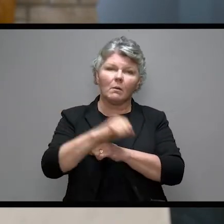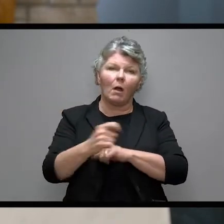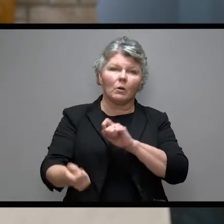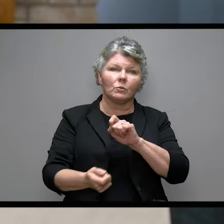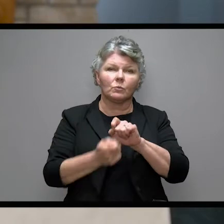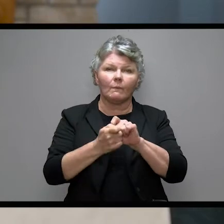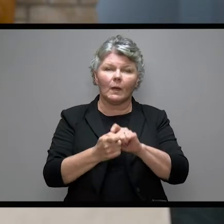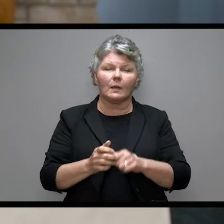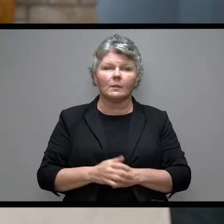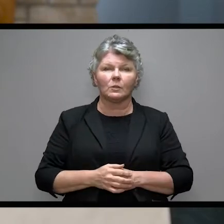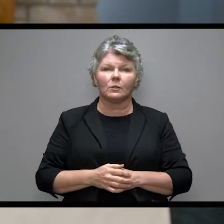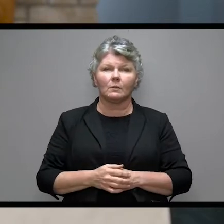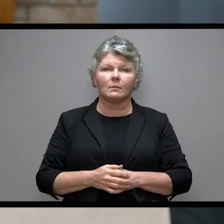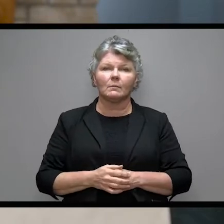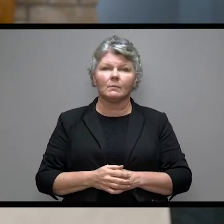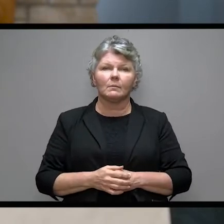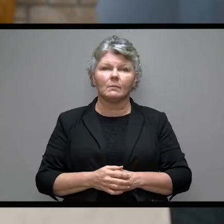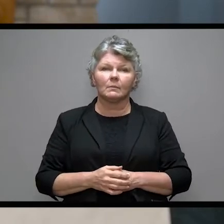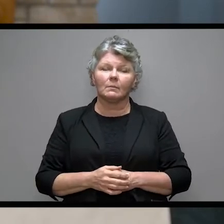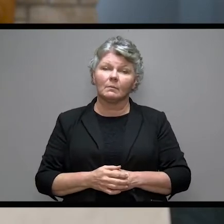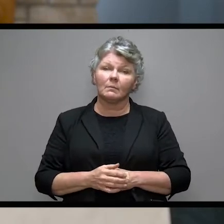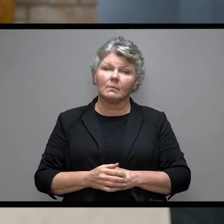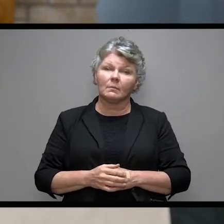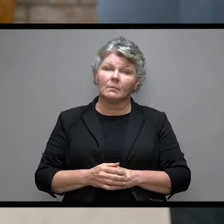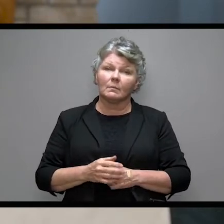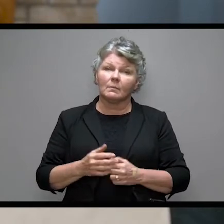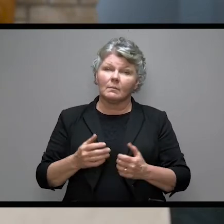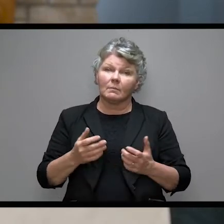I had once sought to get.